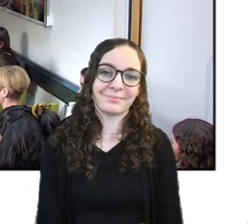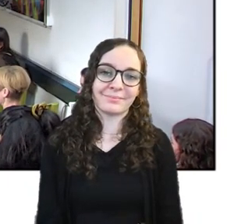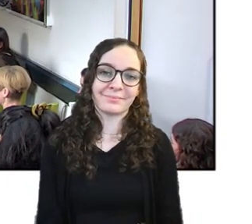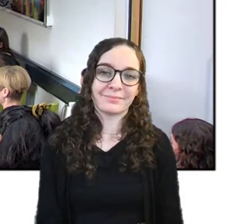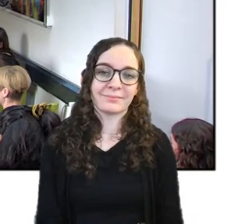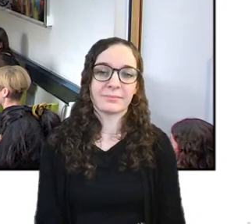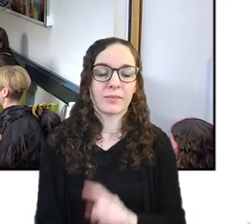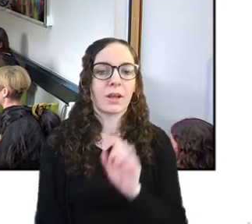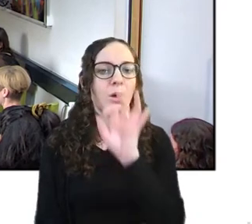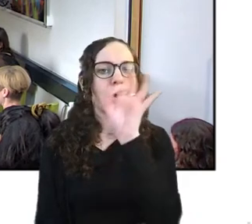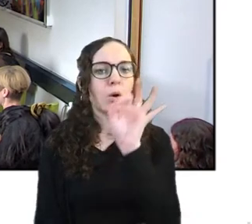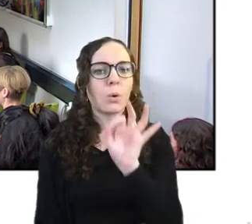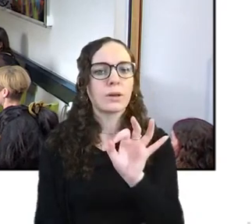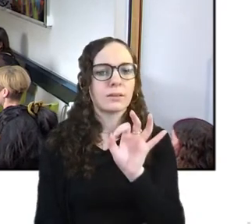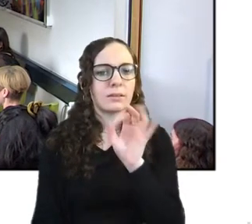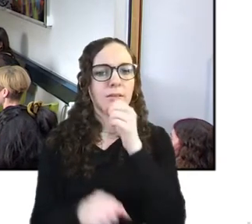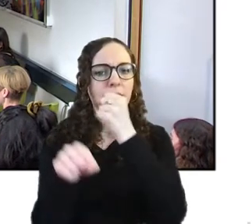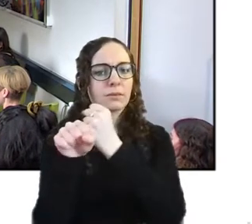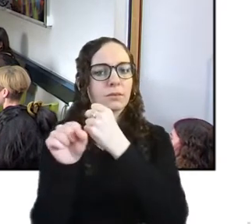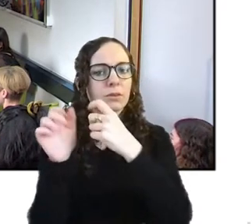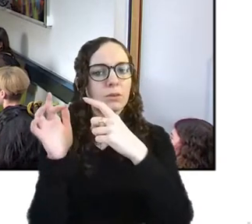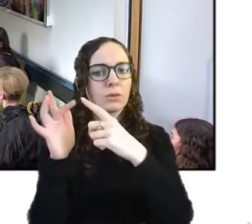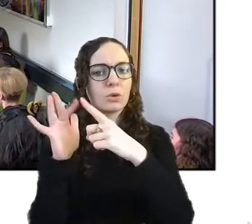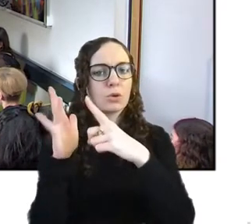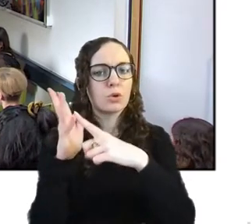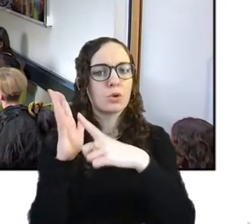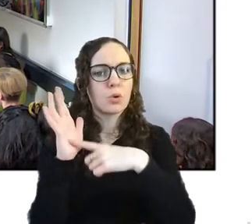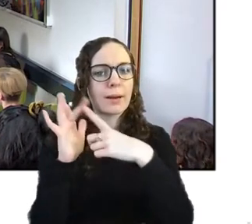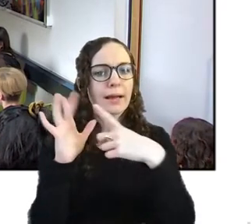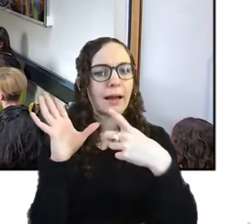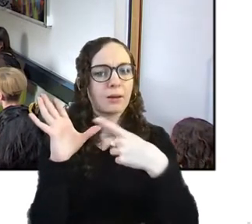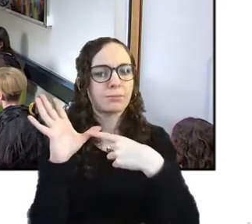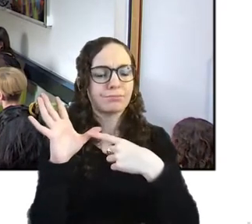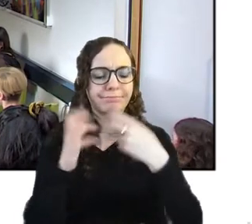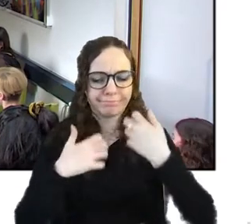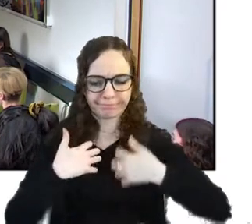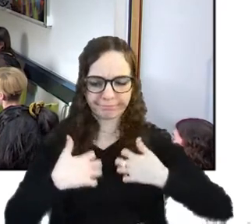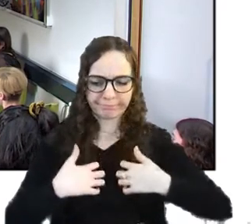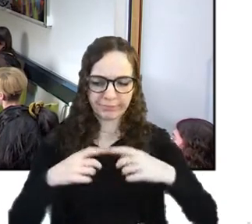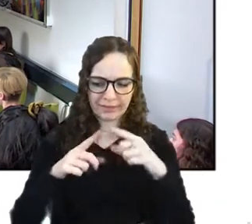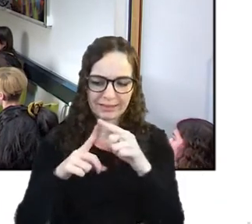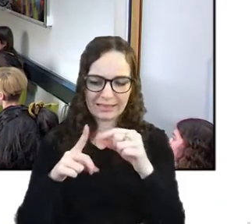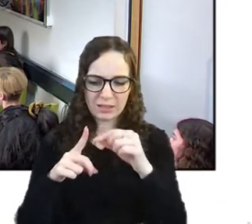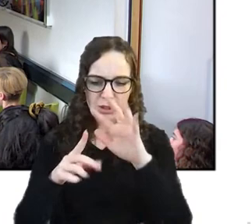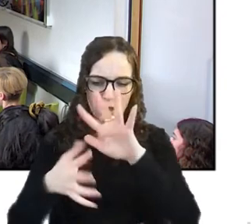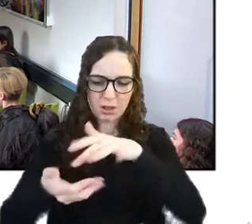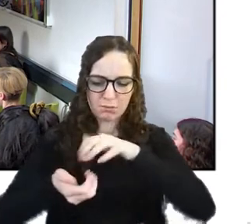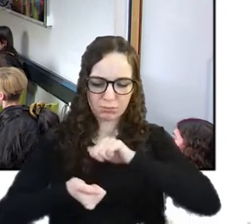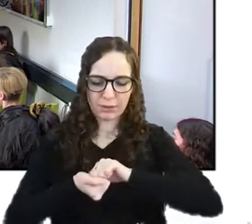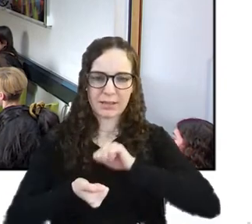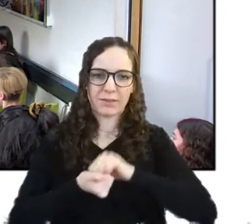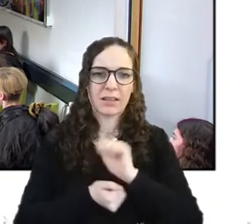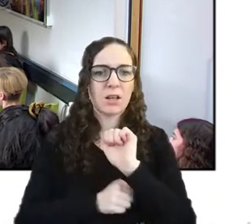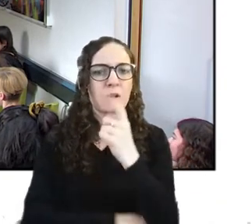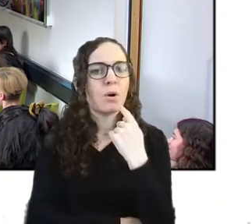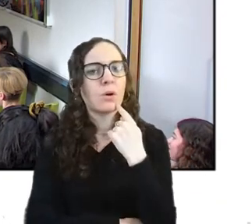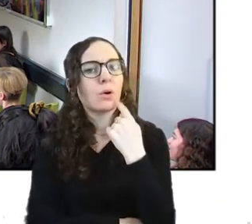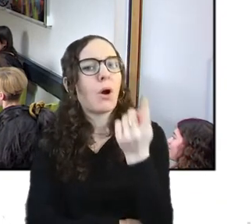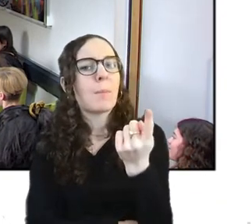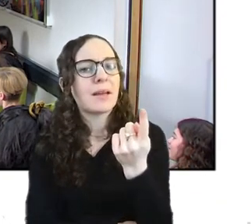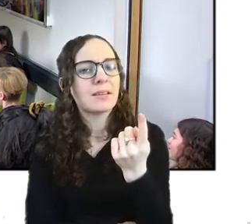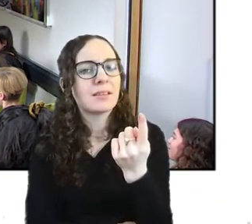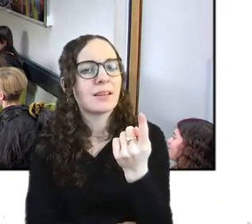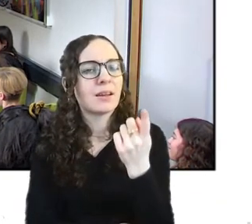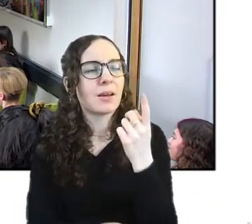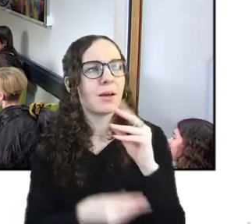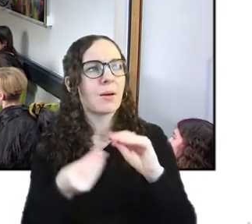for julia um it's interesting thinking about digital preservation and and your just comments you were just making a moment ago made me think